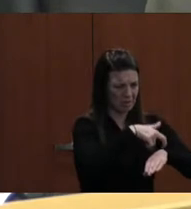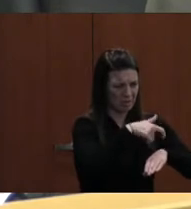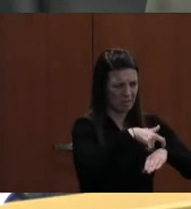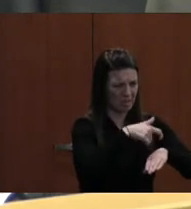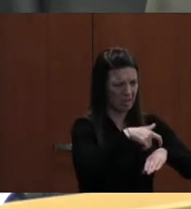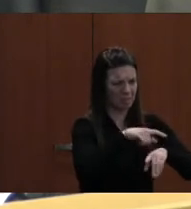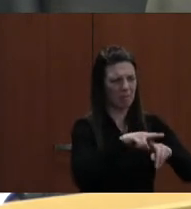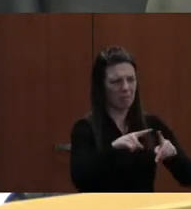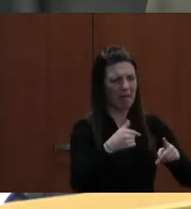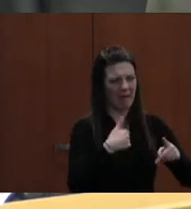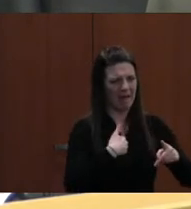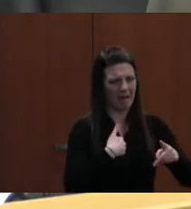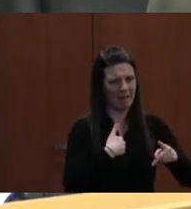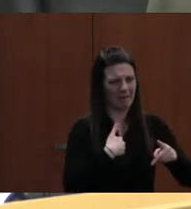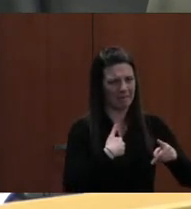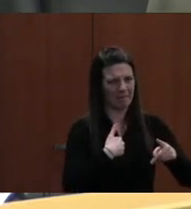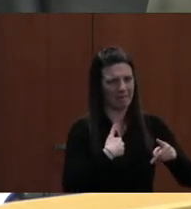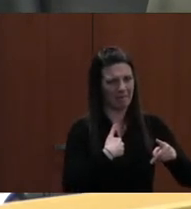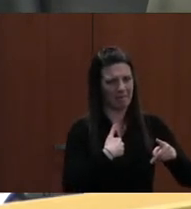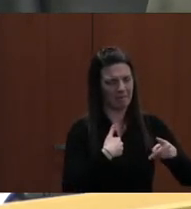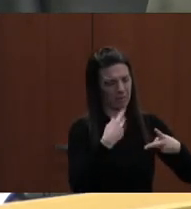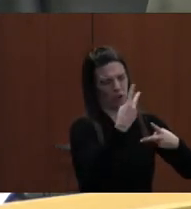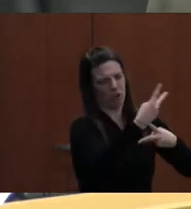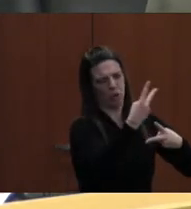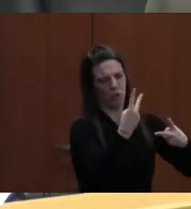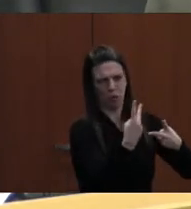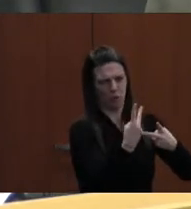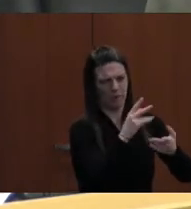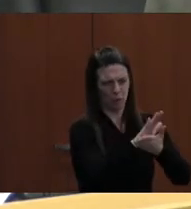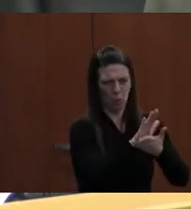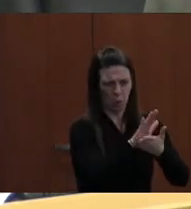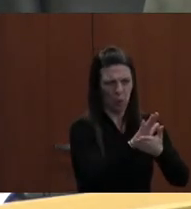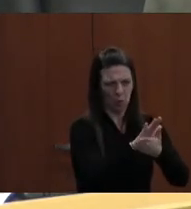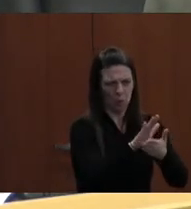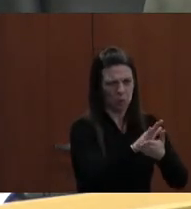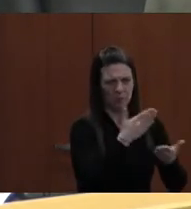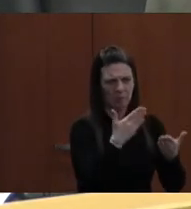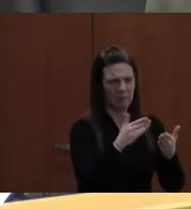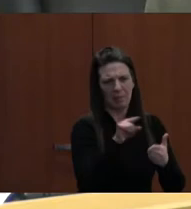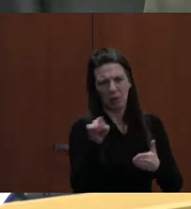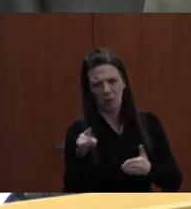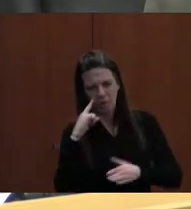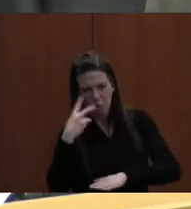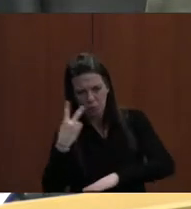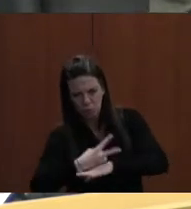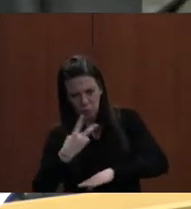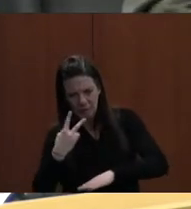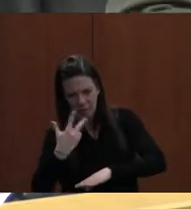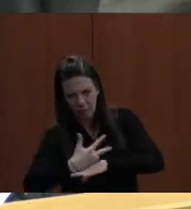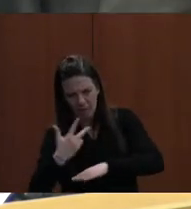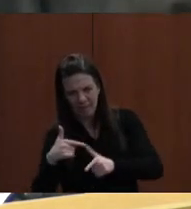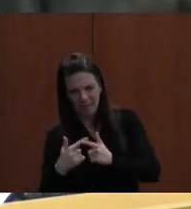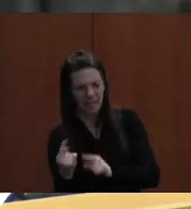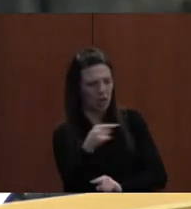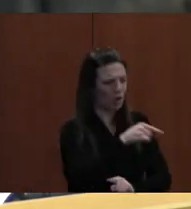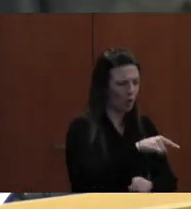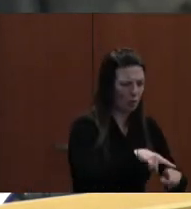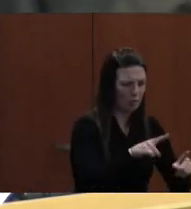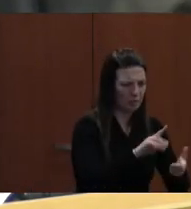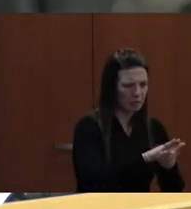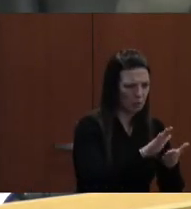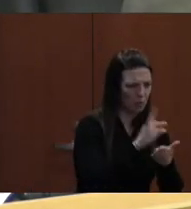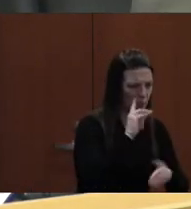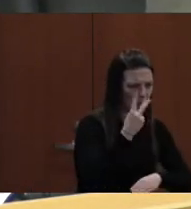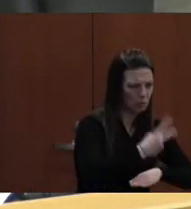schools. So they're there half the time, sometimes two days, three days, or every other day type arrangements.